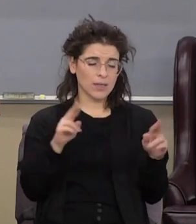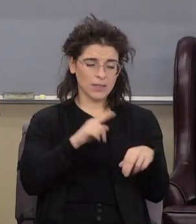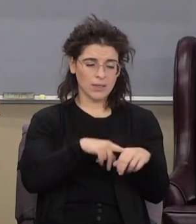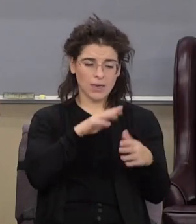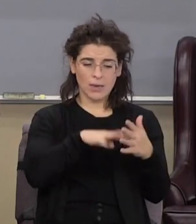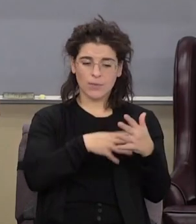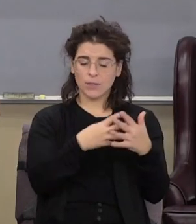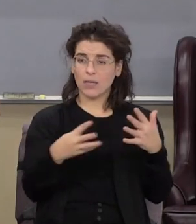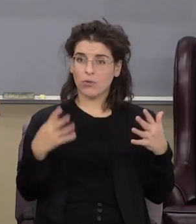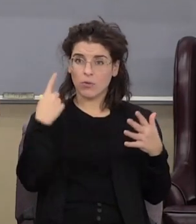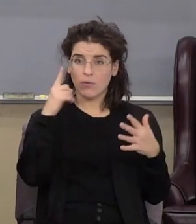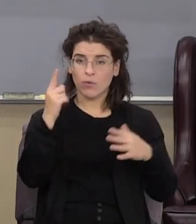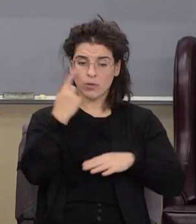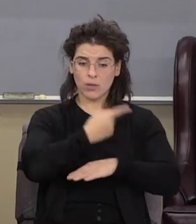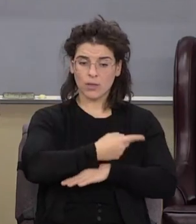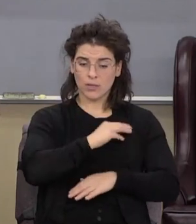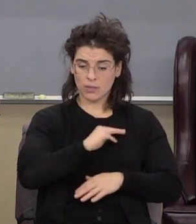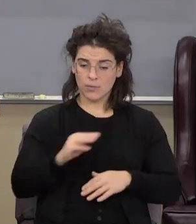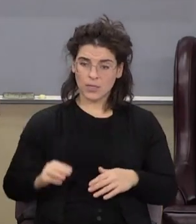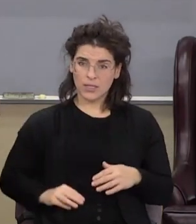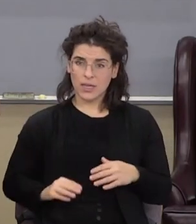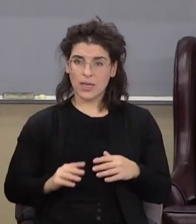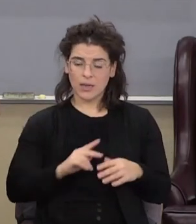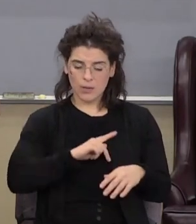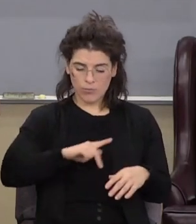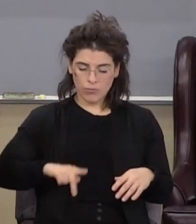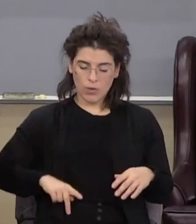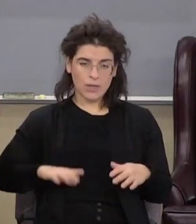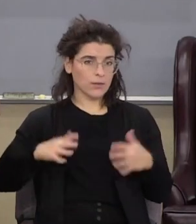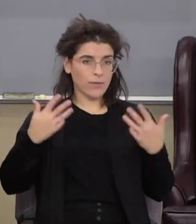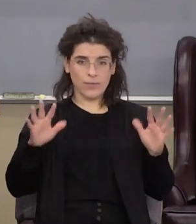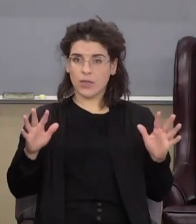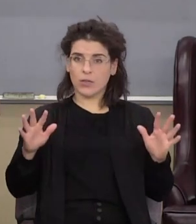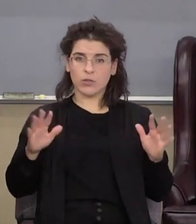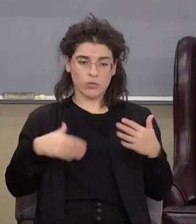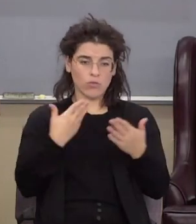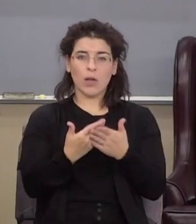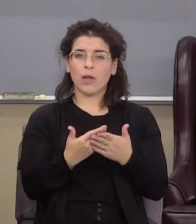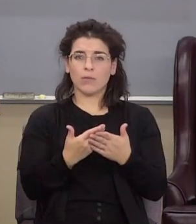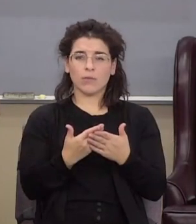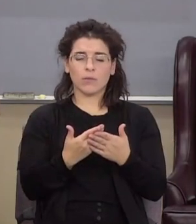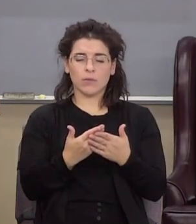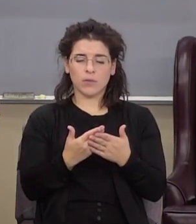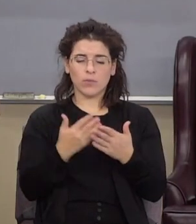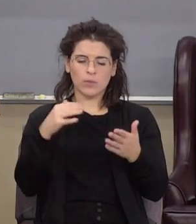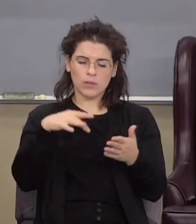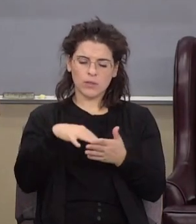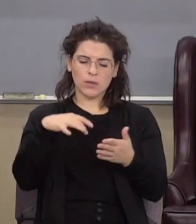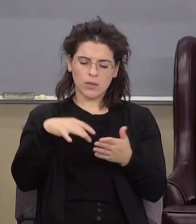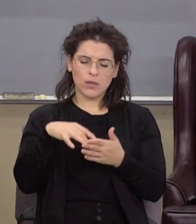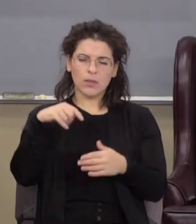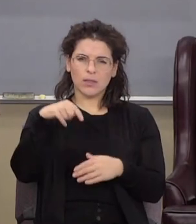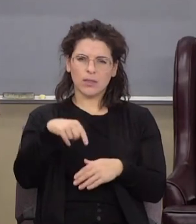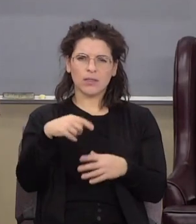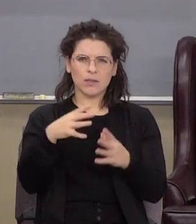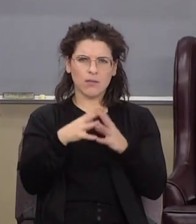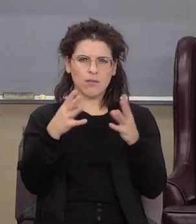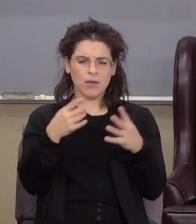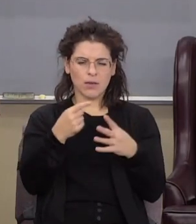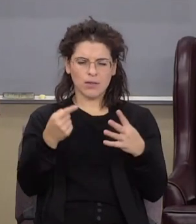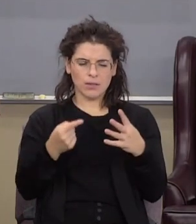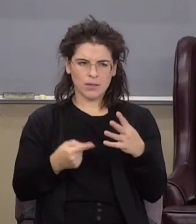for the days of Messiah the Prince has arrived and we studied this in some detail.